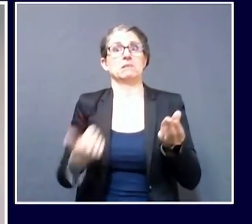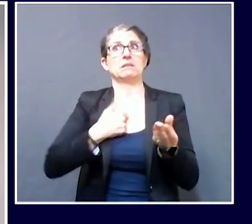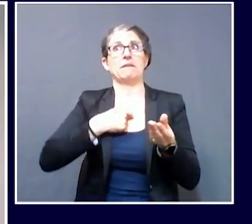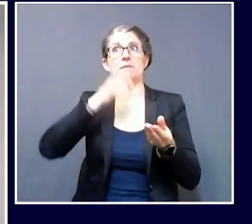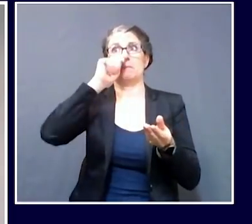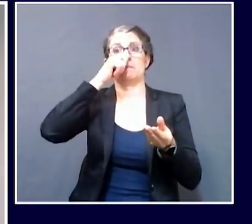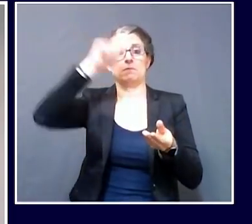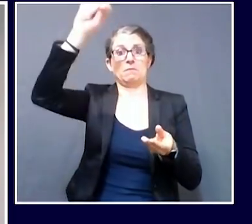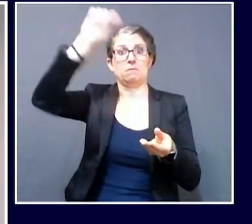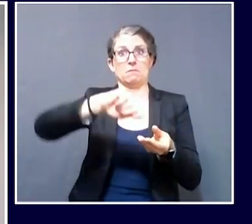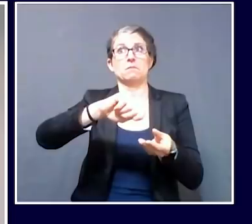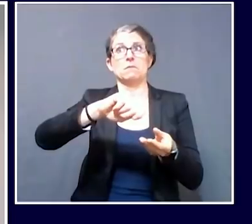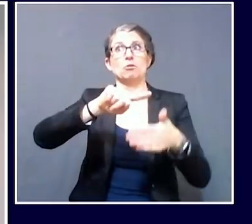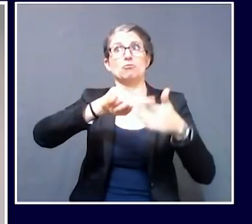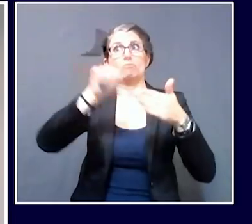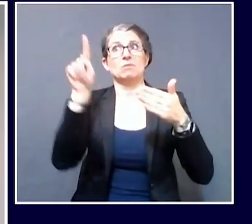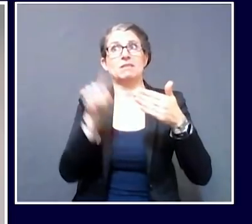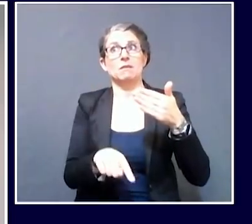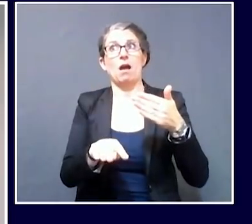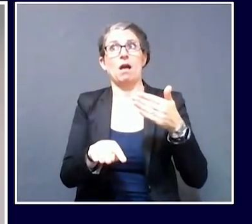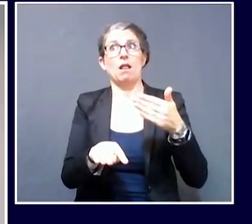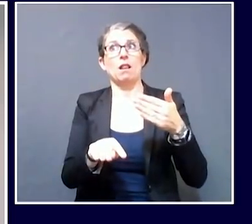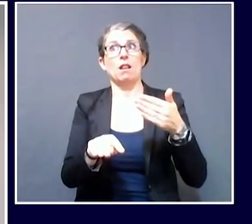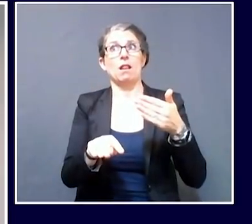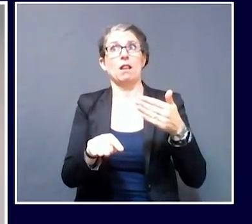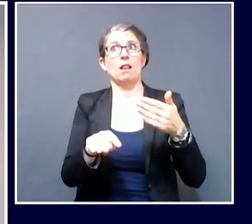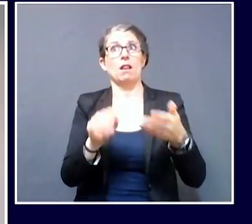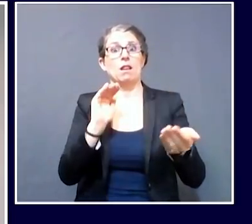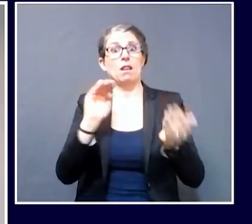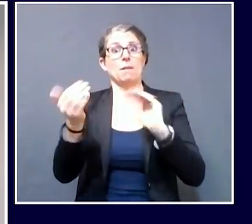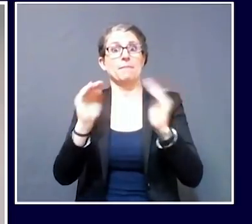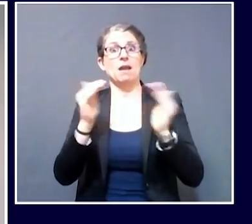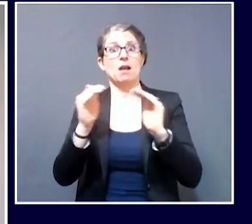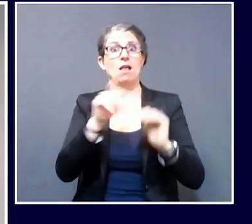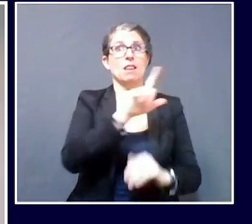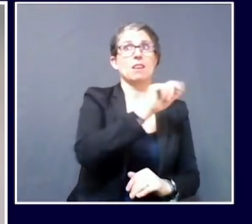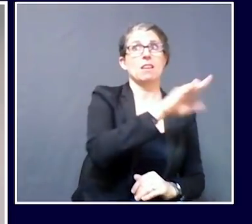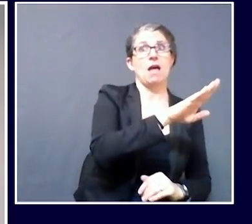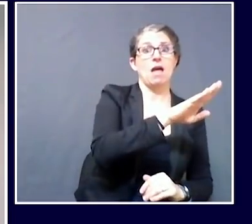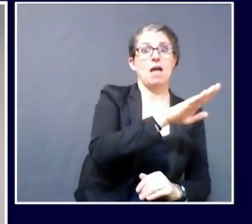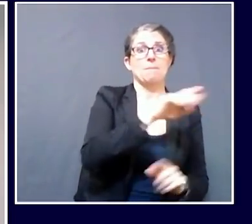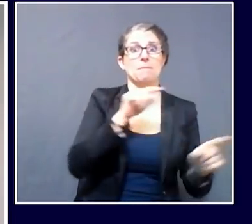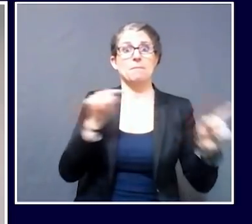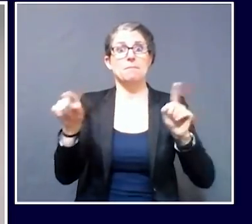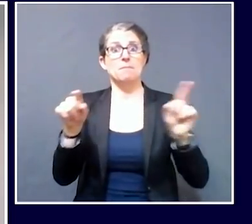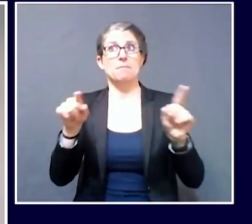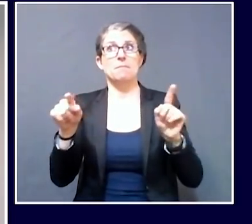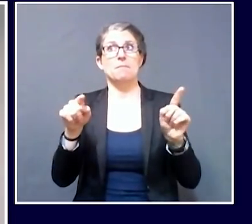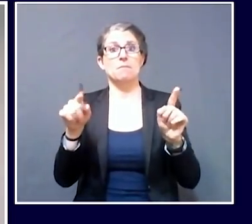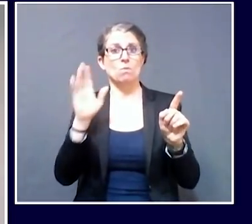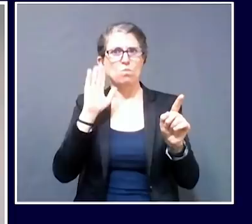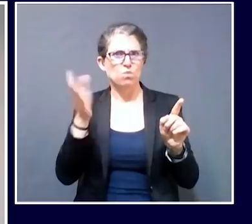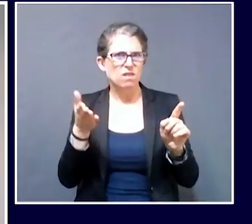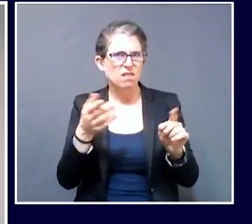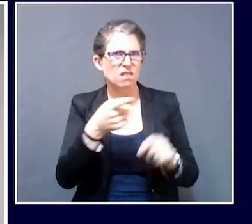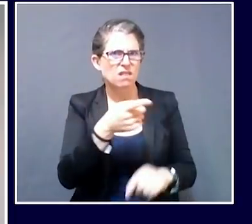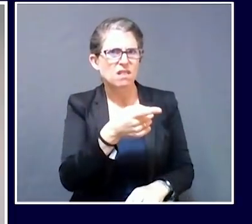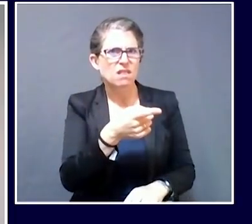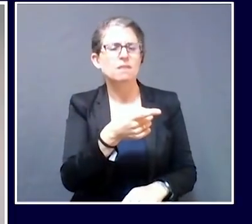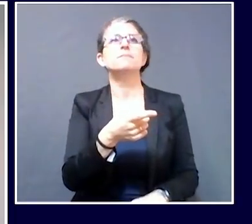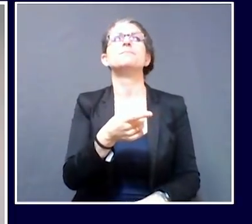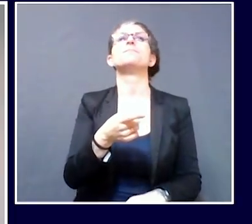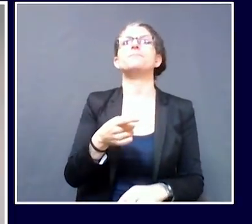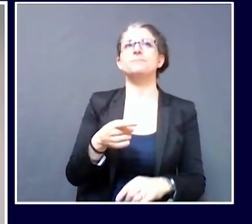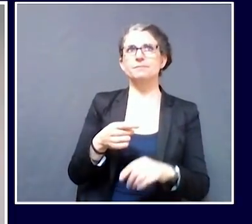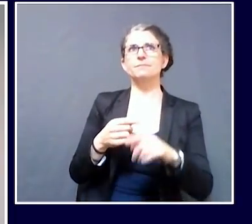at home? So you typically, when a laboratory reads out the test, it really does vary